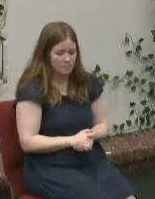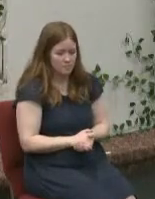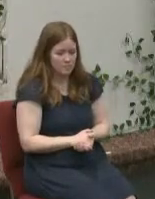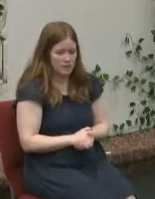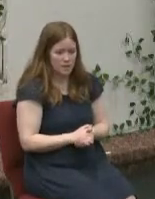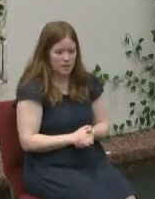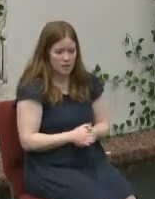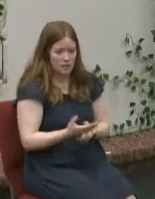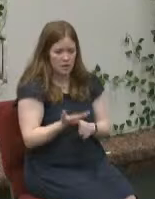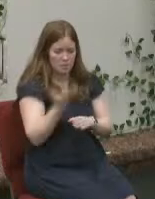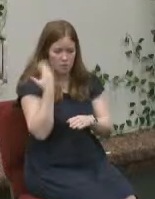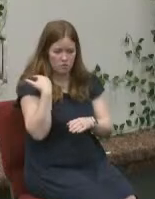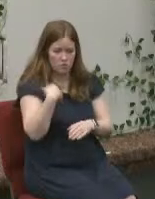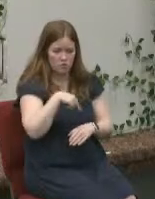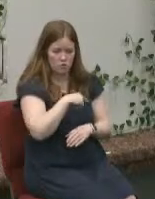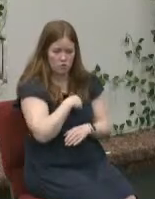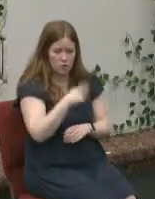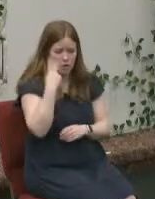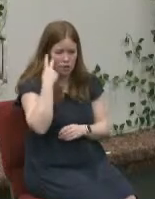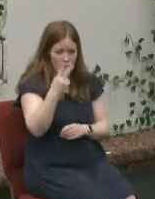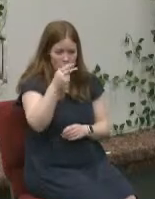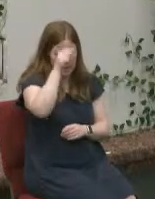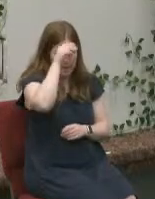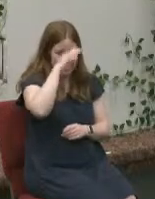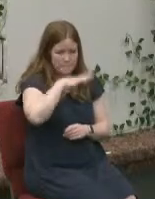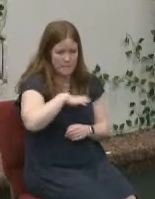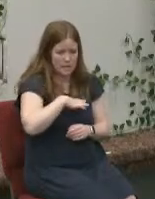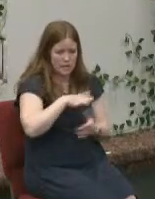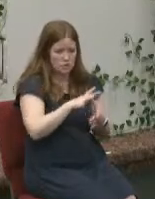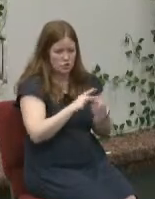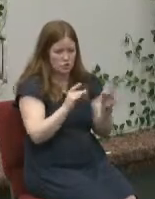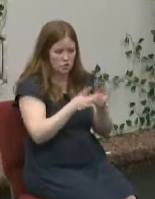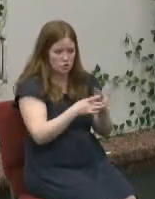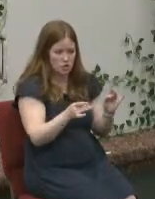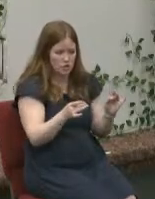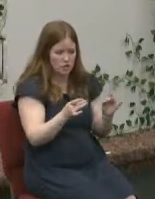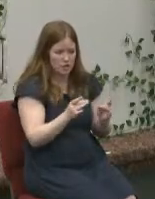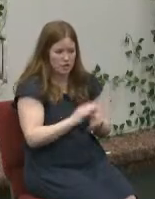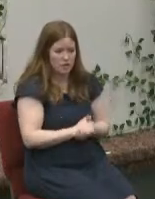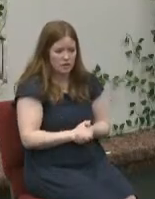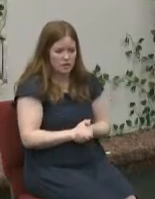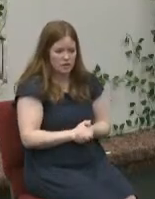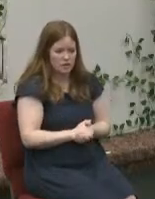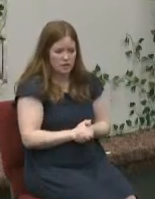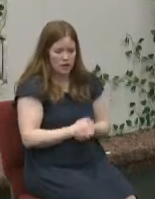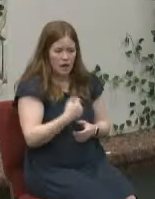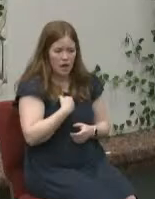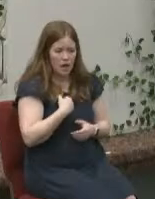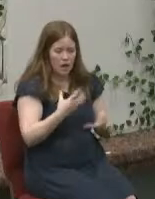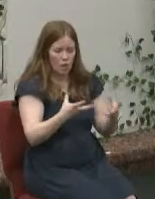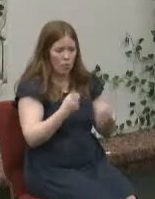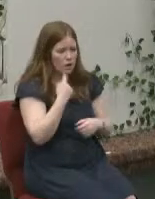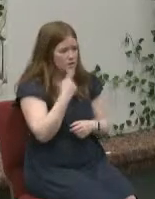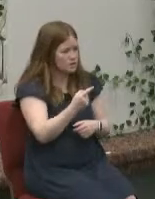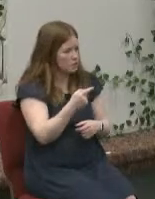before we take a look at the man's story for just two minutes or so we'll be done i want to tell you something crucial about this text